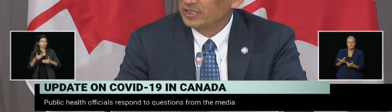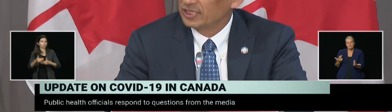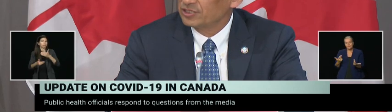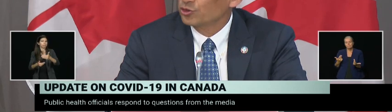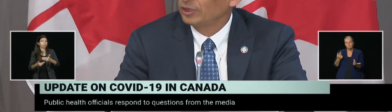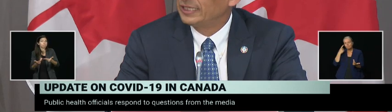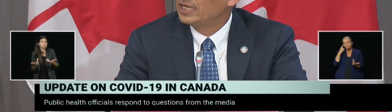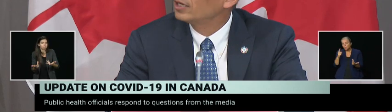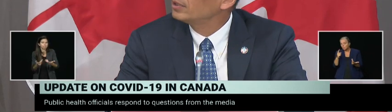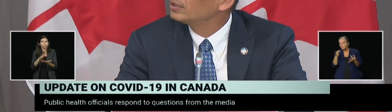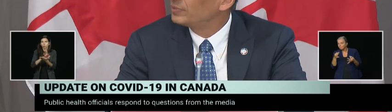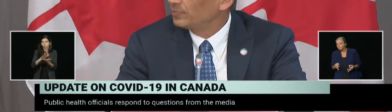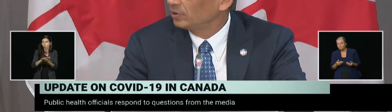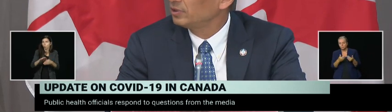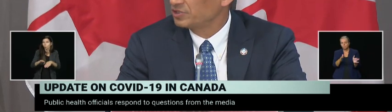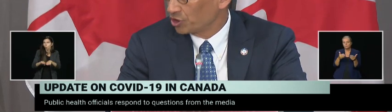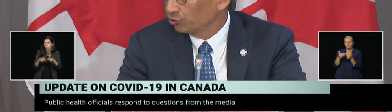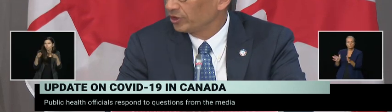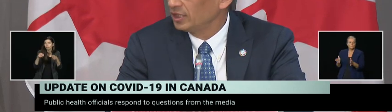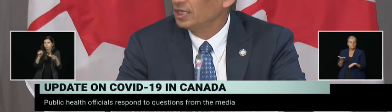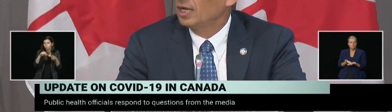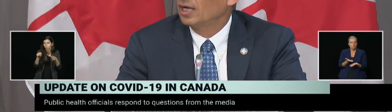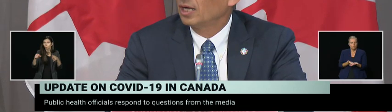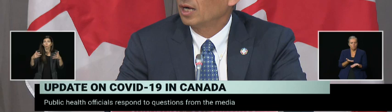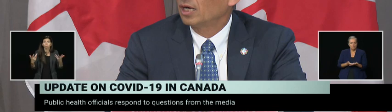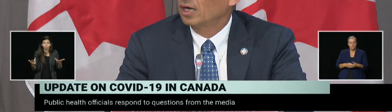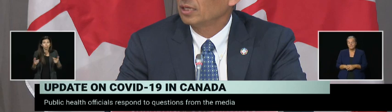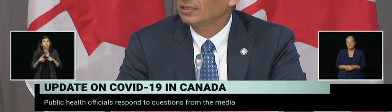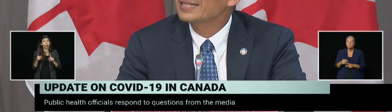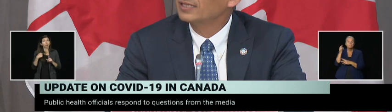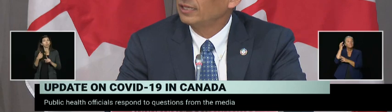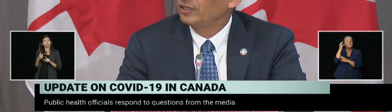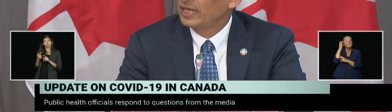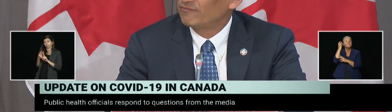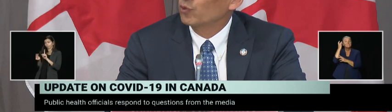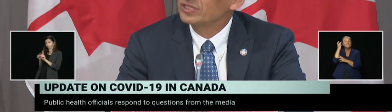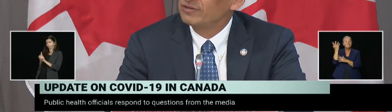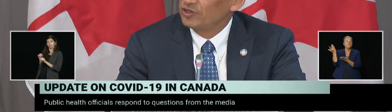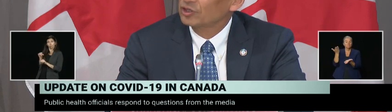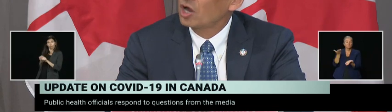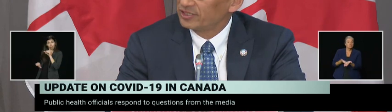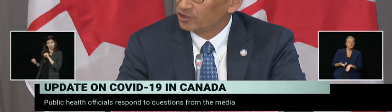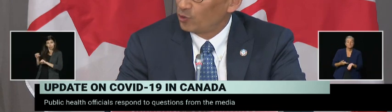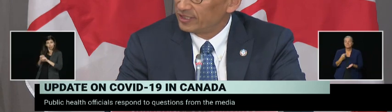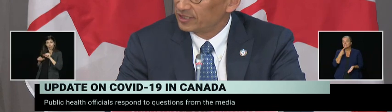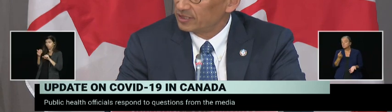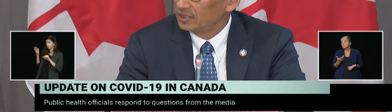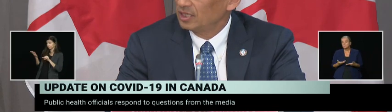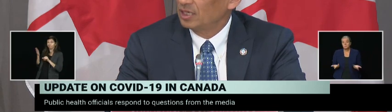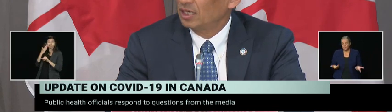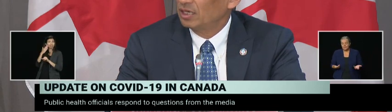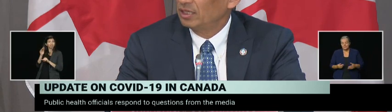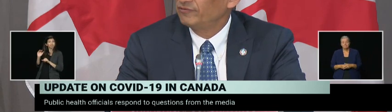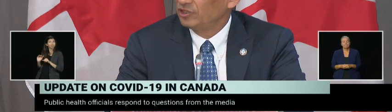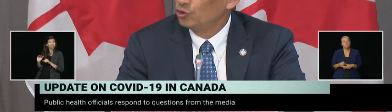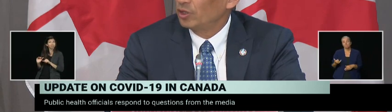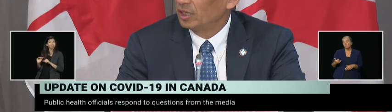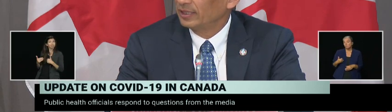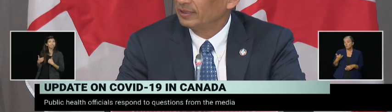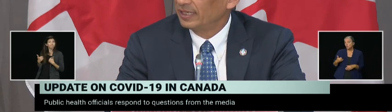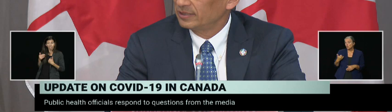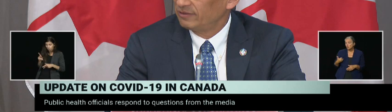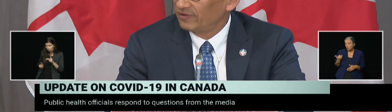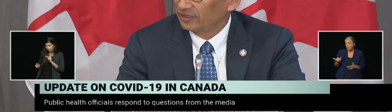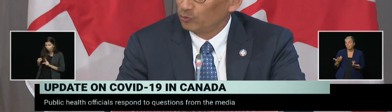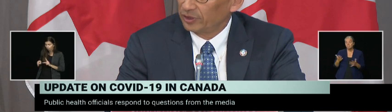what we know is that certainly young people, children, are less likely to have more severe consequences if they do